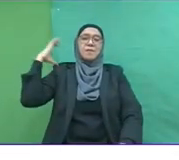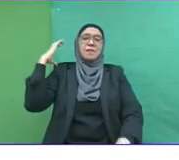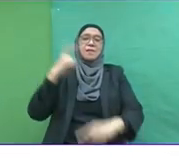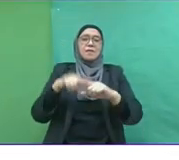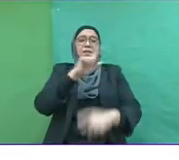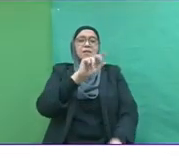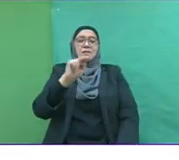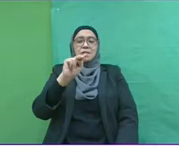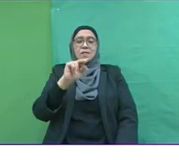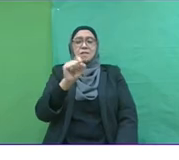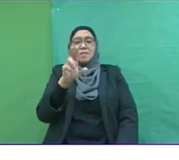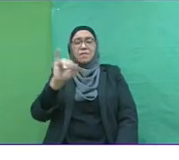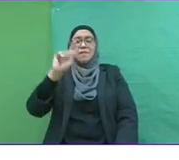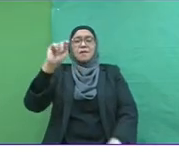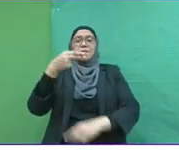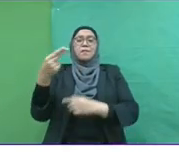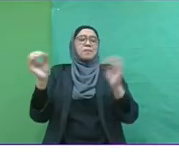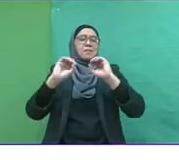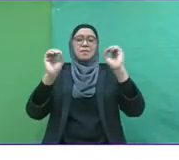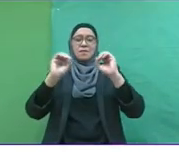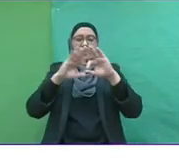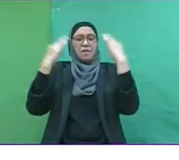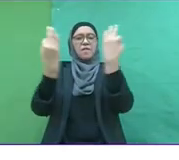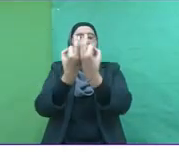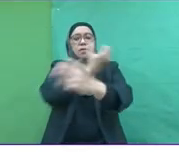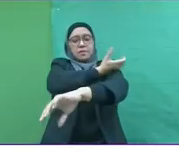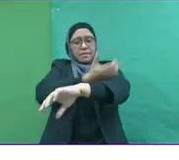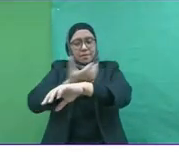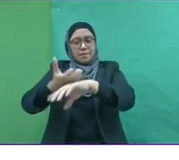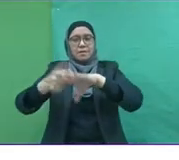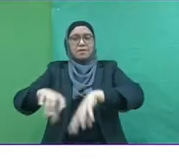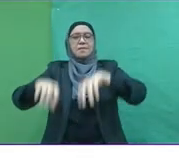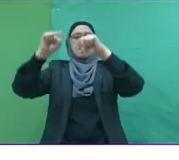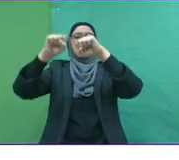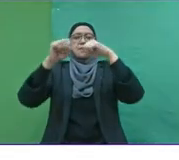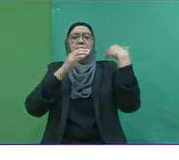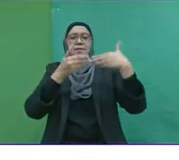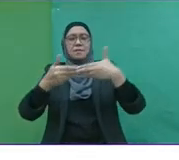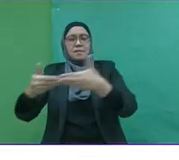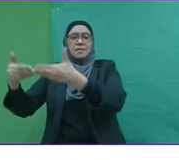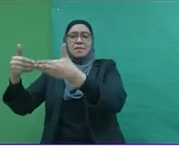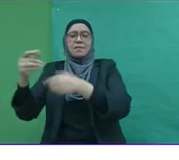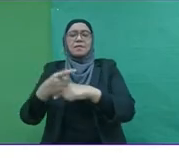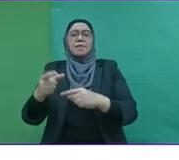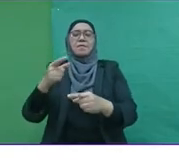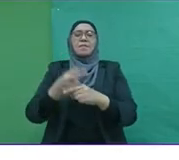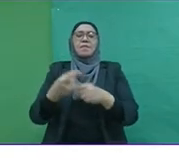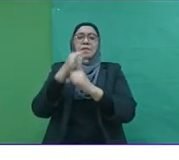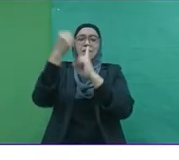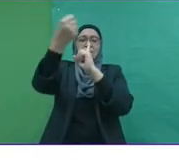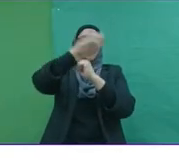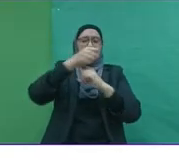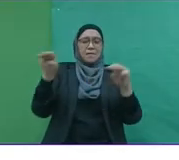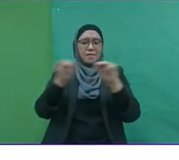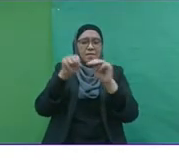Tay Hong Piao, do not have a family member who would succeed him. So, in cases like this, they